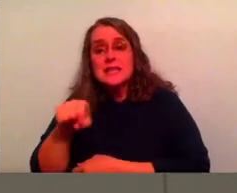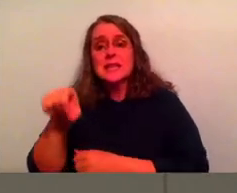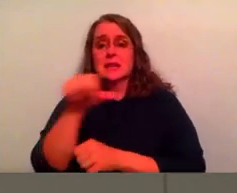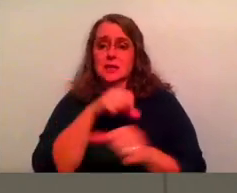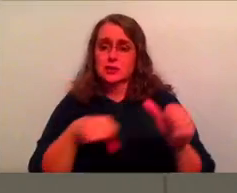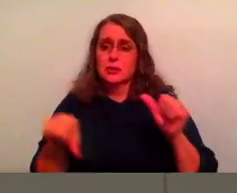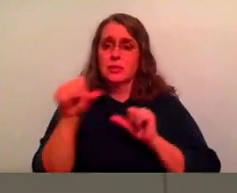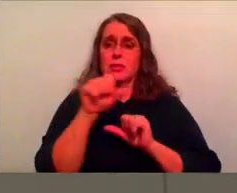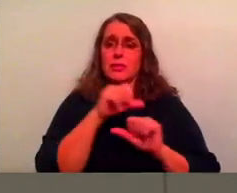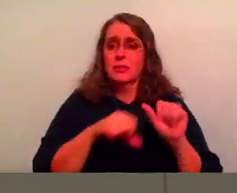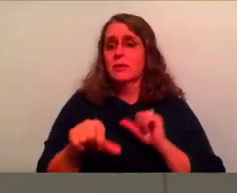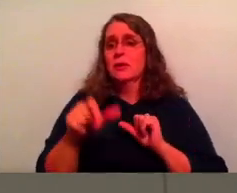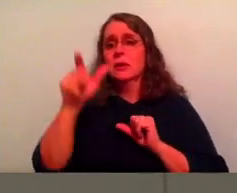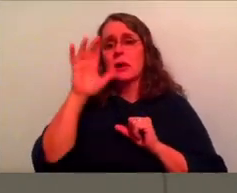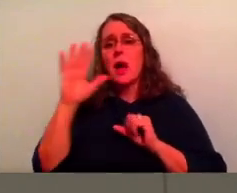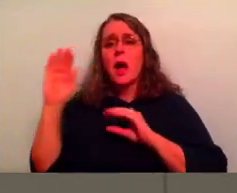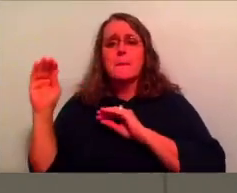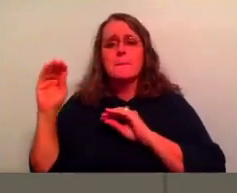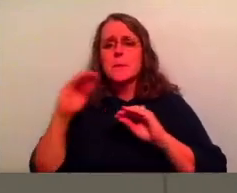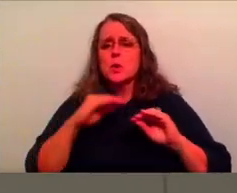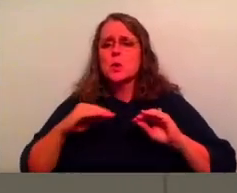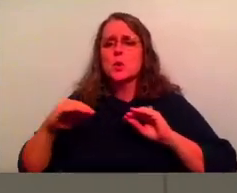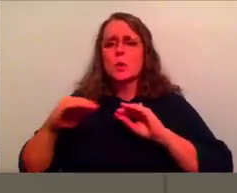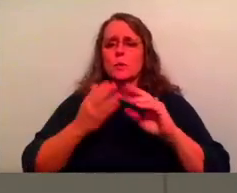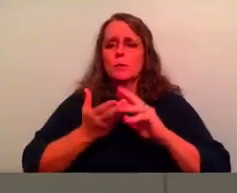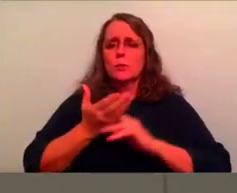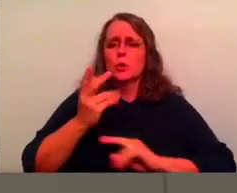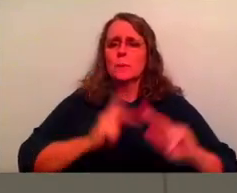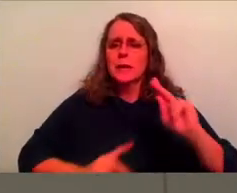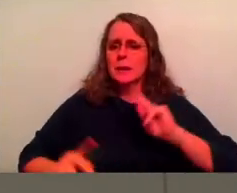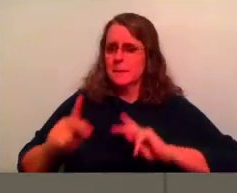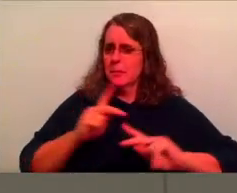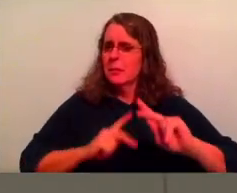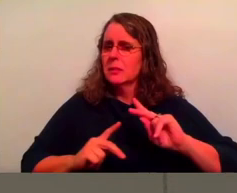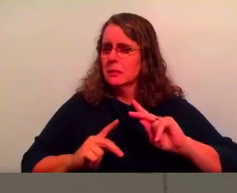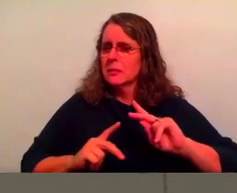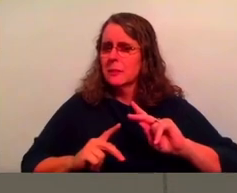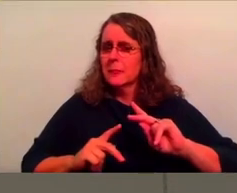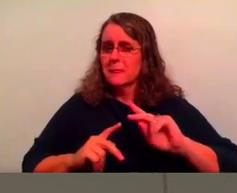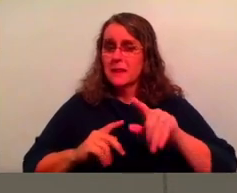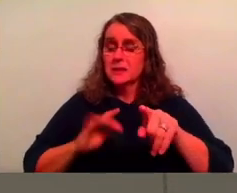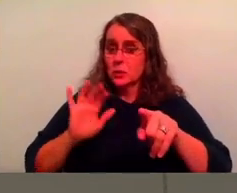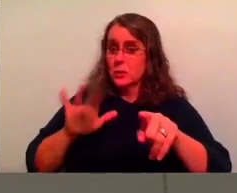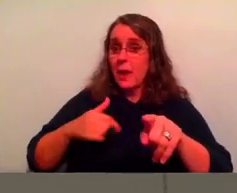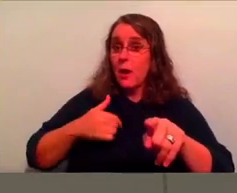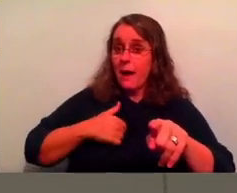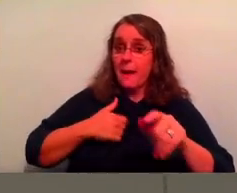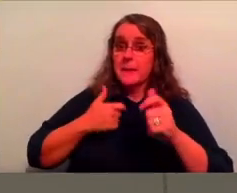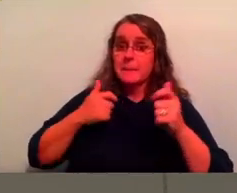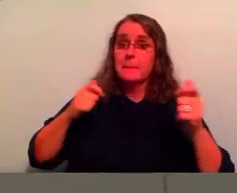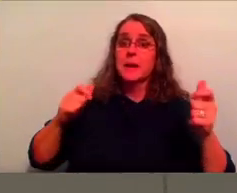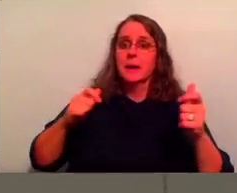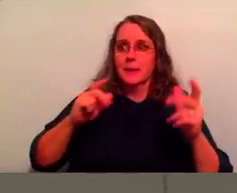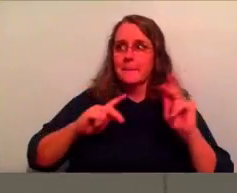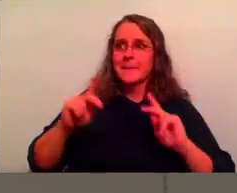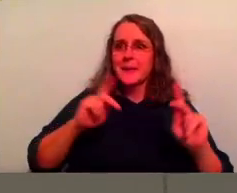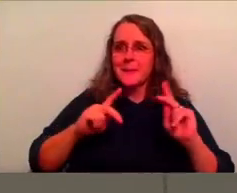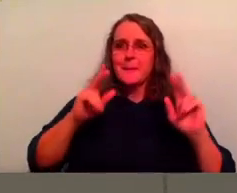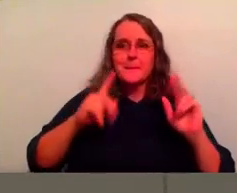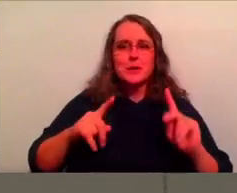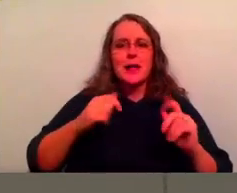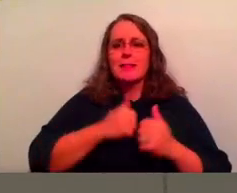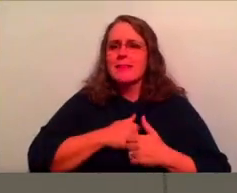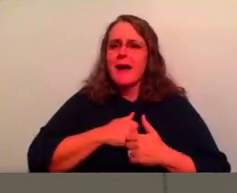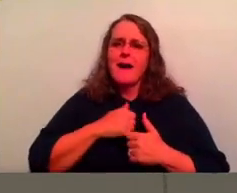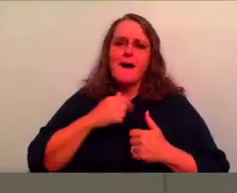moves through his people. I can't tell you how many times, and I think this is a huge way, I'm a, I'm a people person. I'm an extrovert. love talking to people and hanging out with